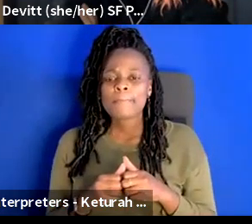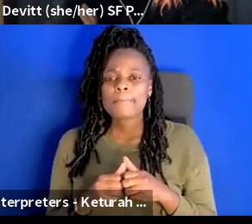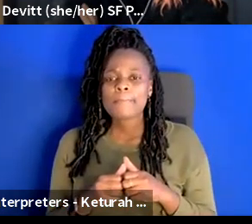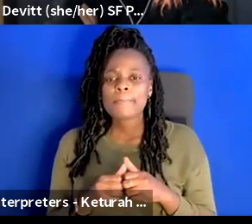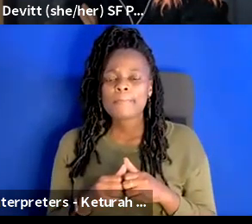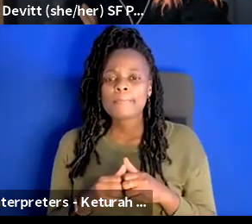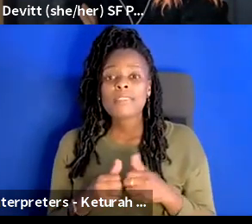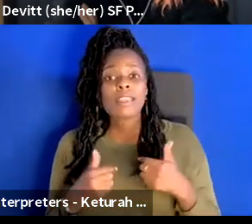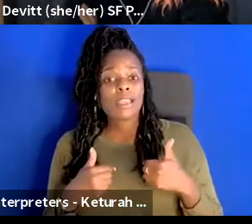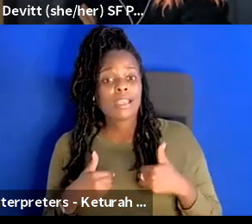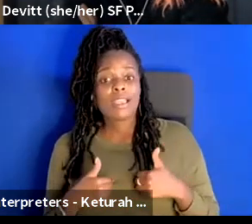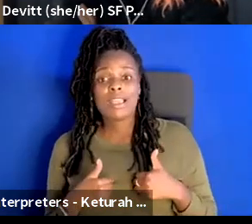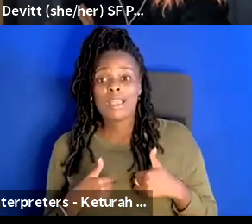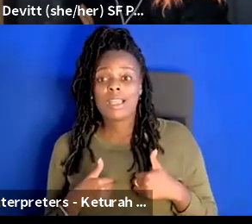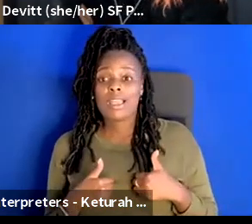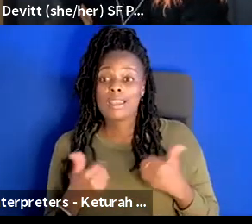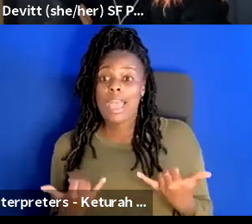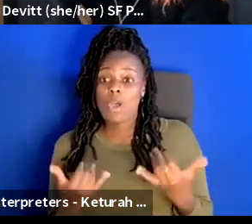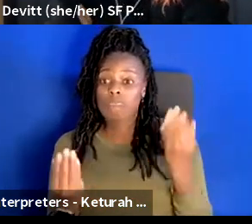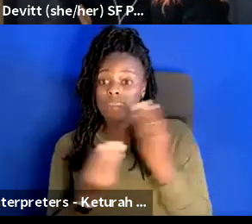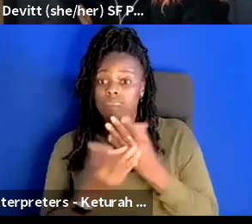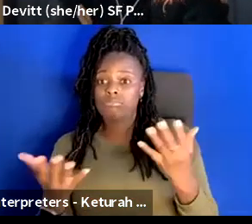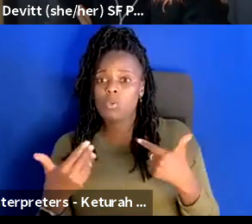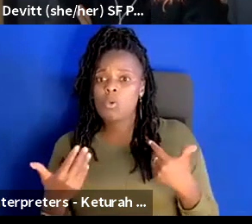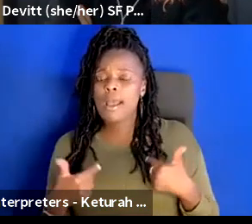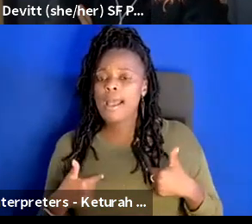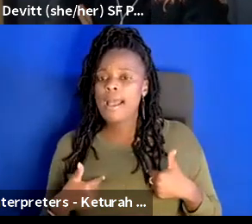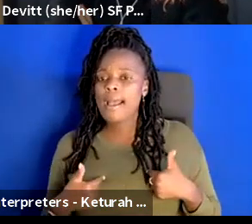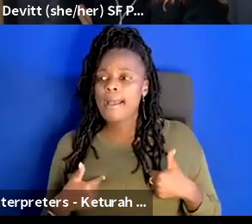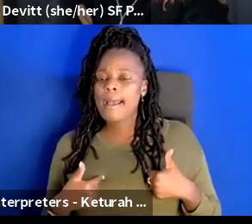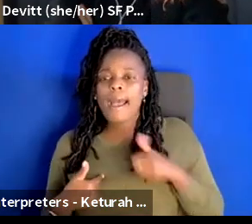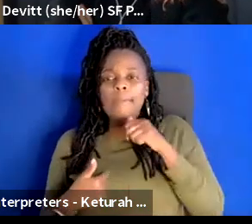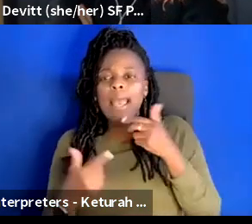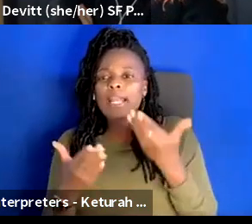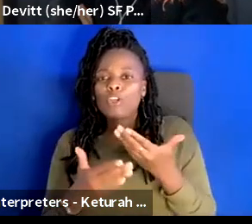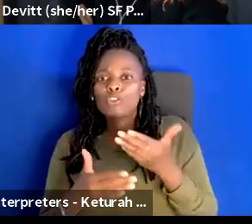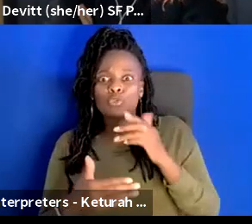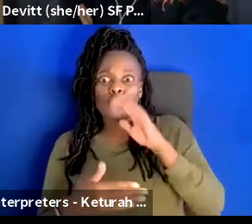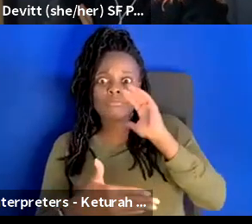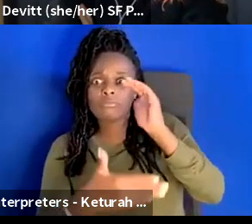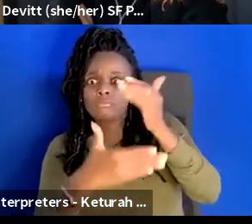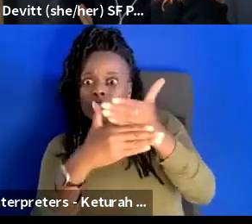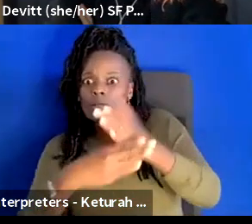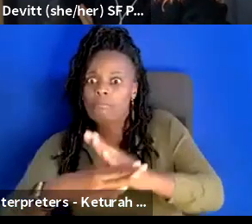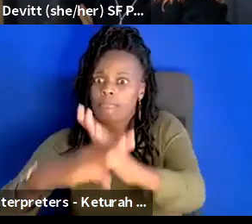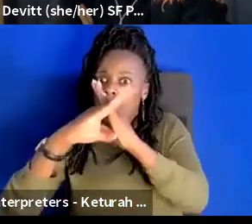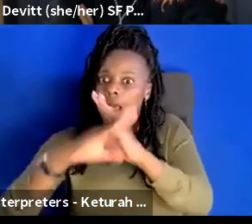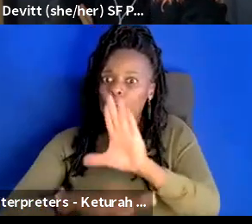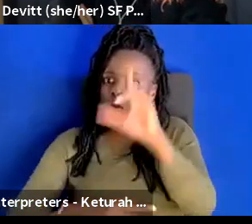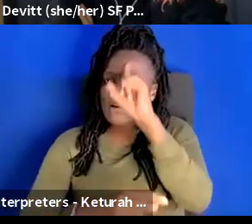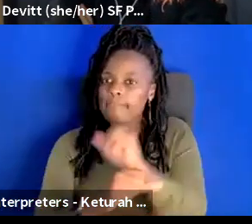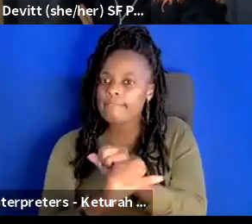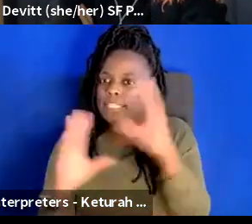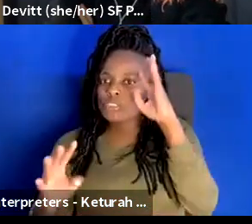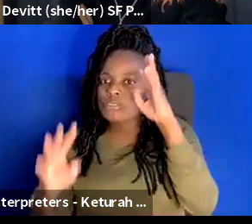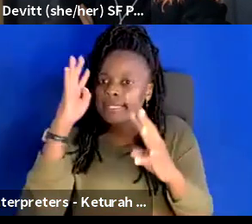what i've had to let people know is that no i'm not here to obstruct your vision i'm here to improve your vision because as we all